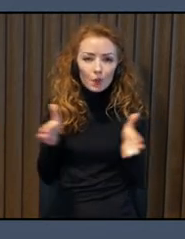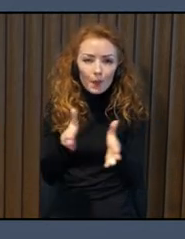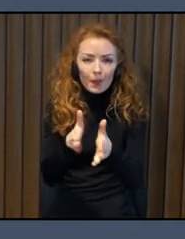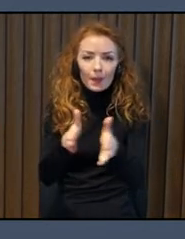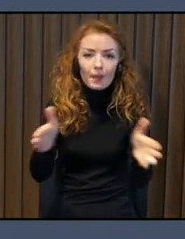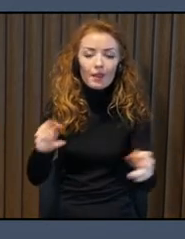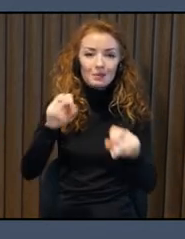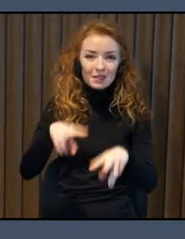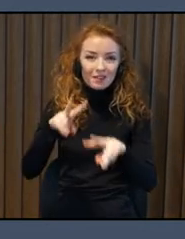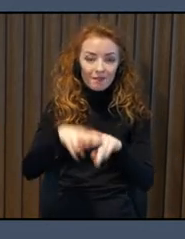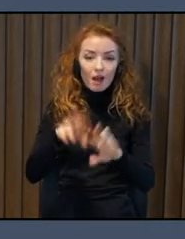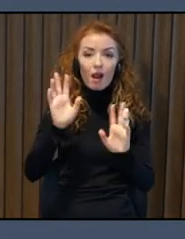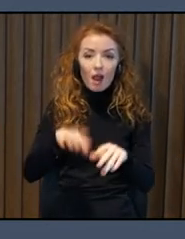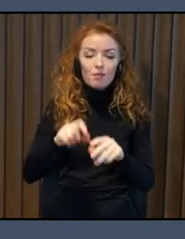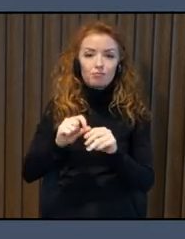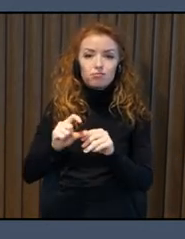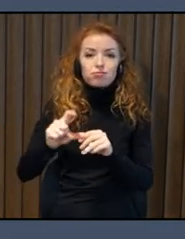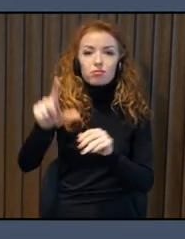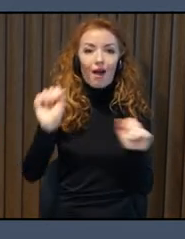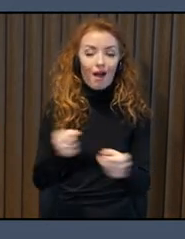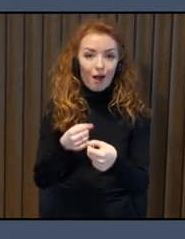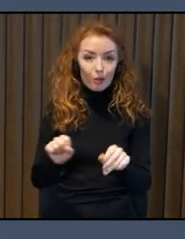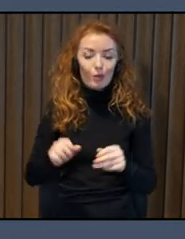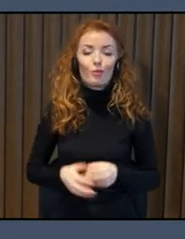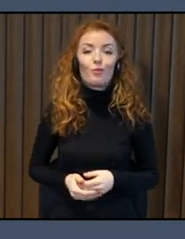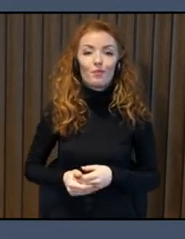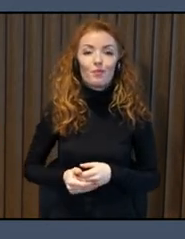accessibility is always accounted for in all our projects.